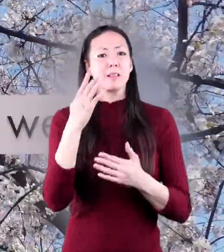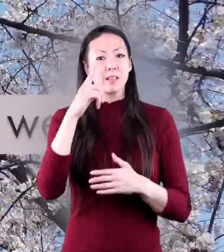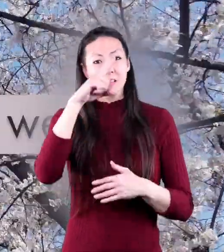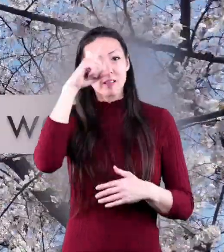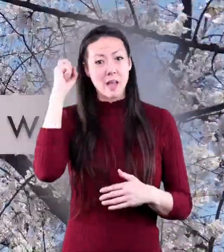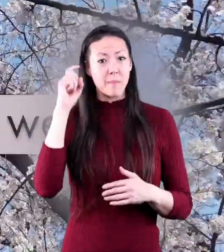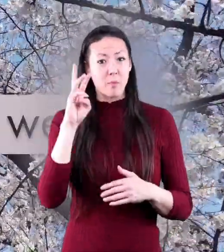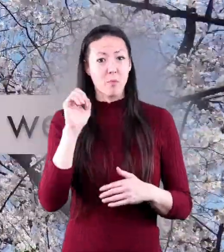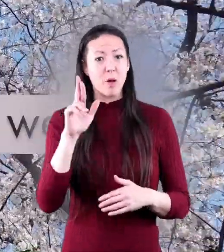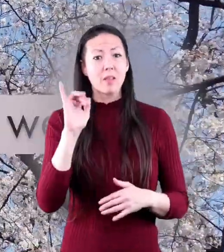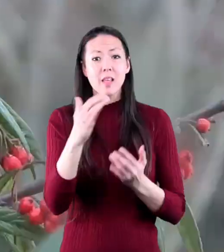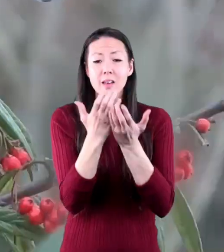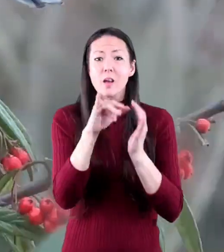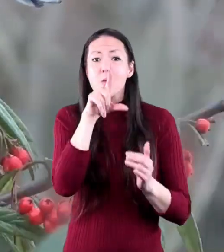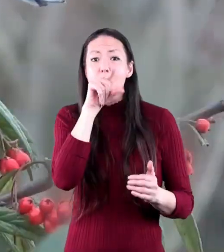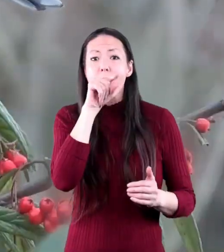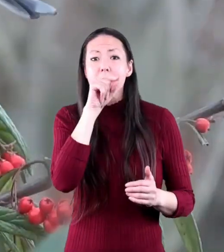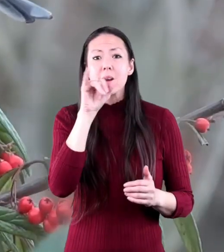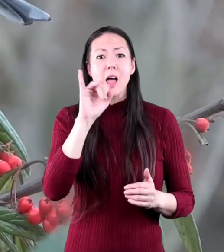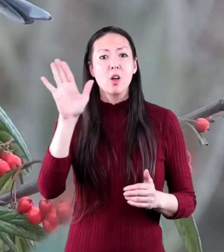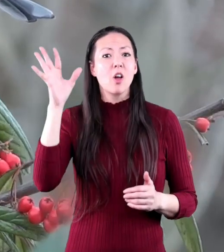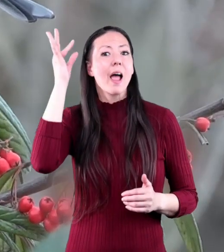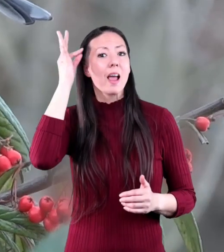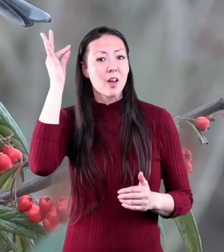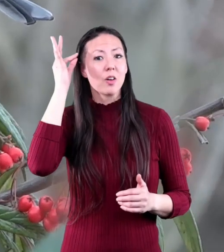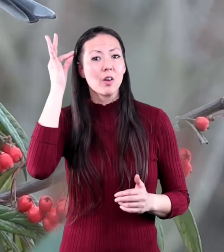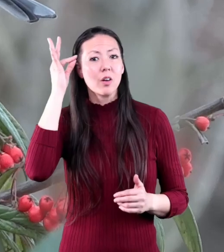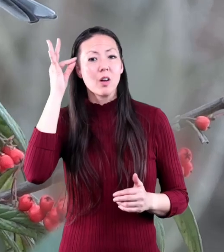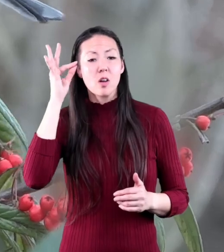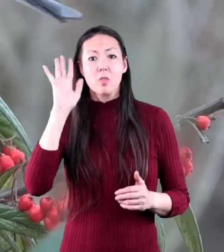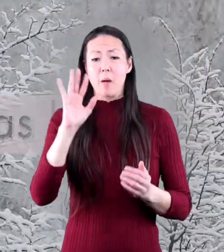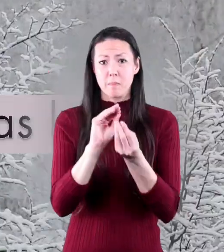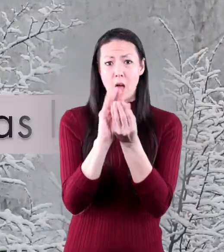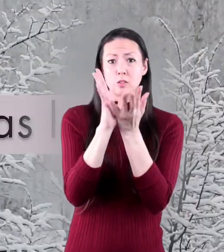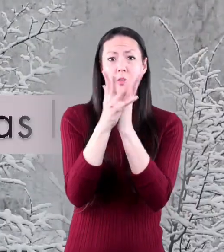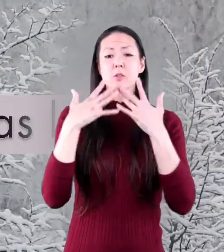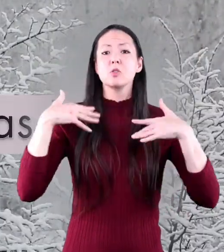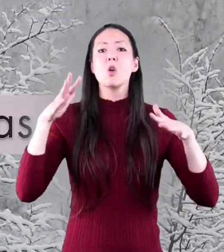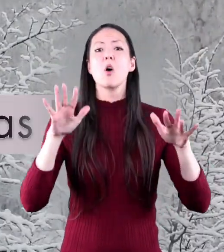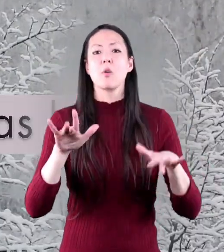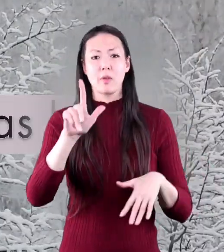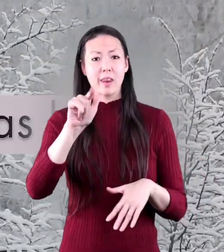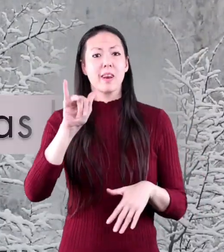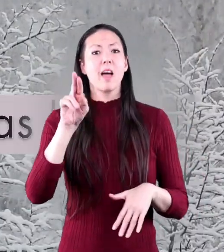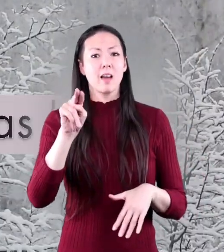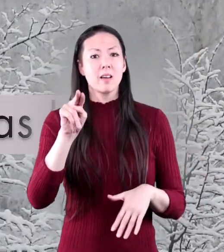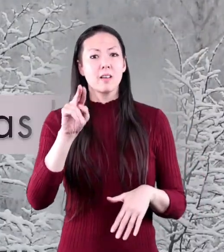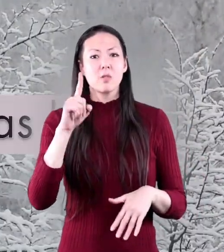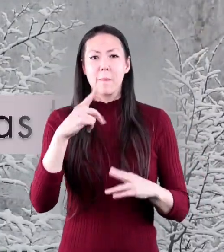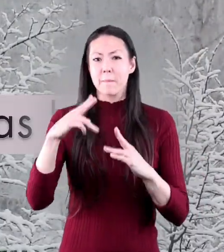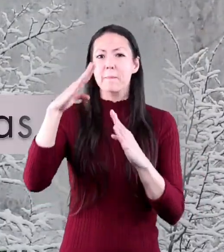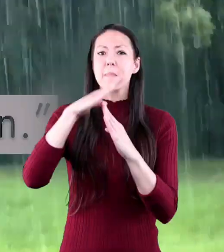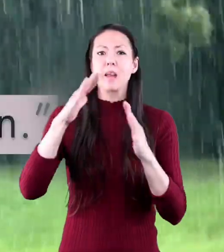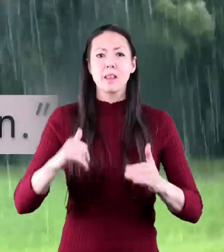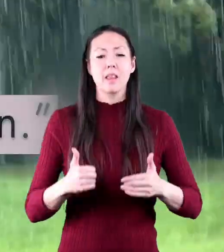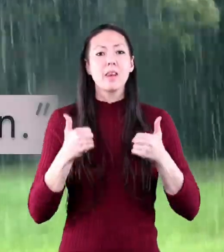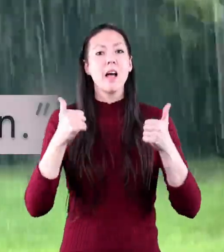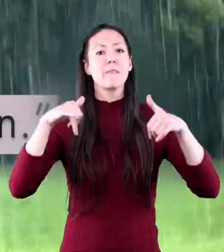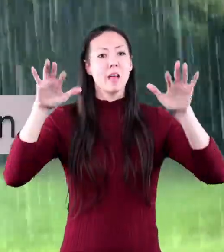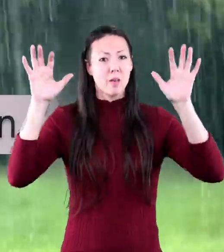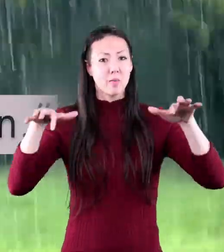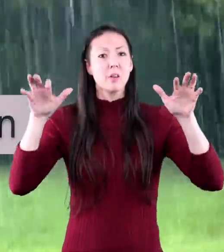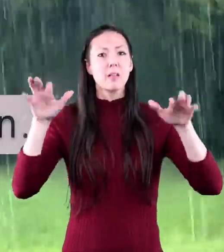may in summer wear, a nest of robins in her hair, upon whose bosom snow has lain, who